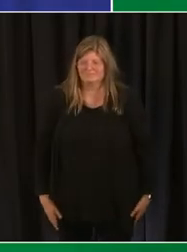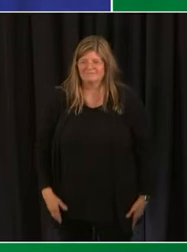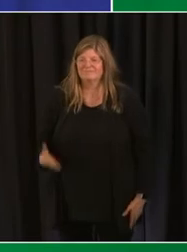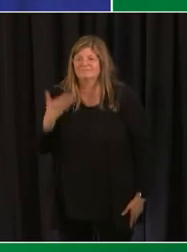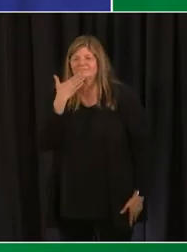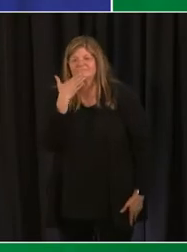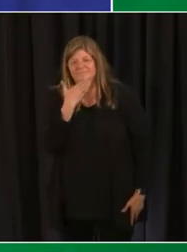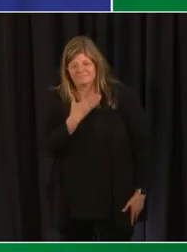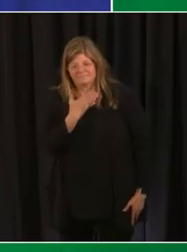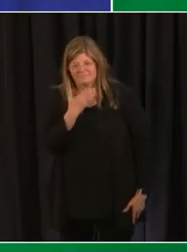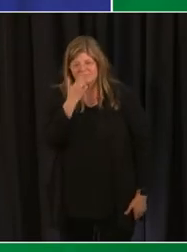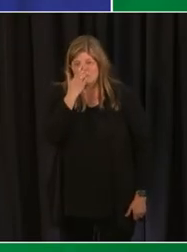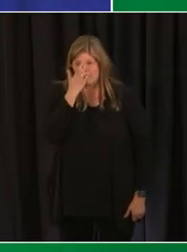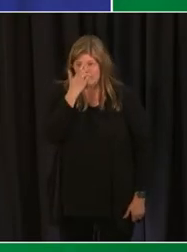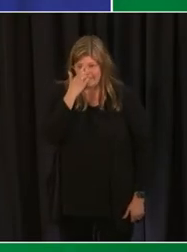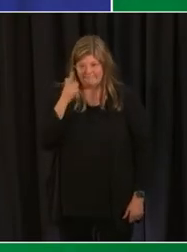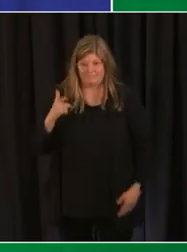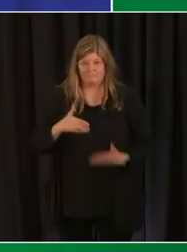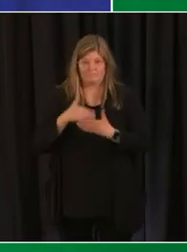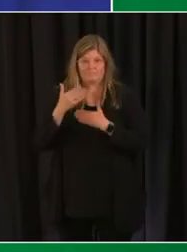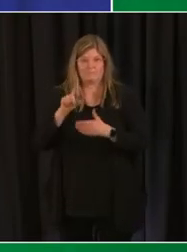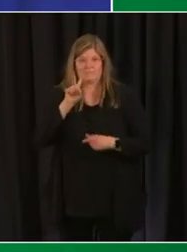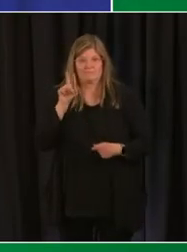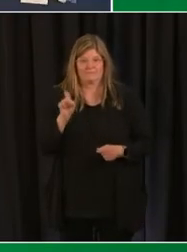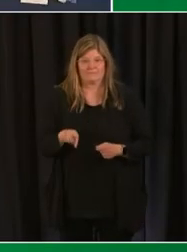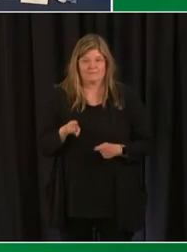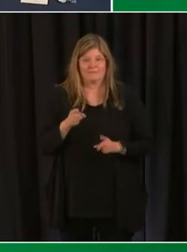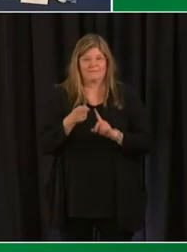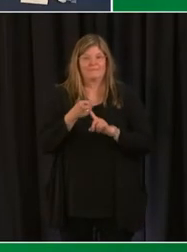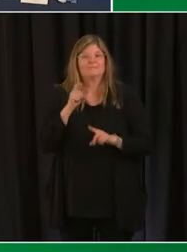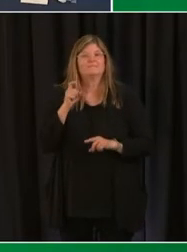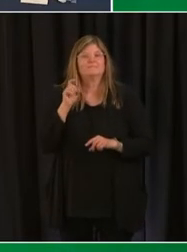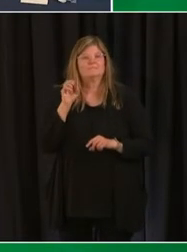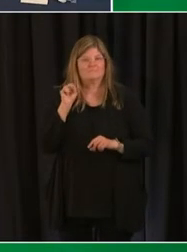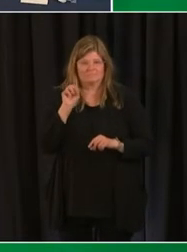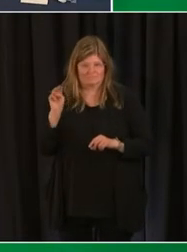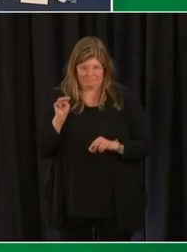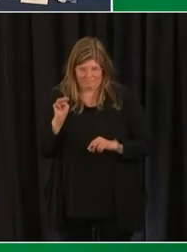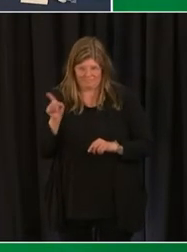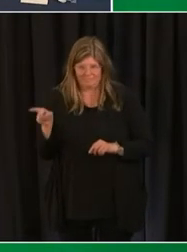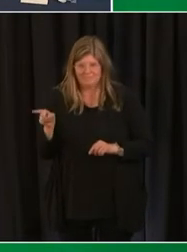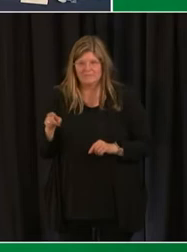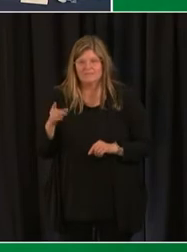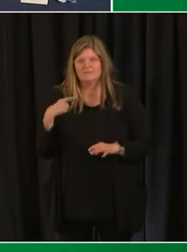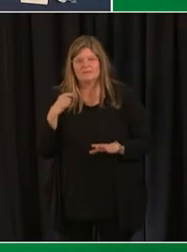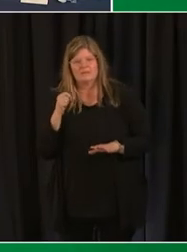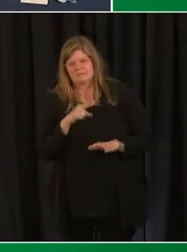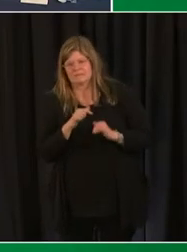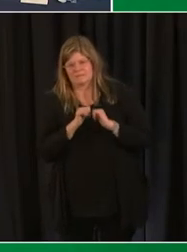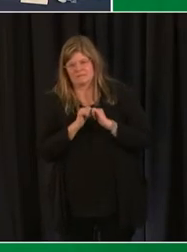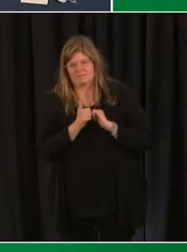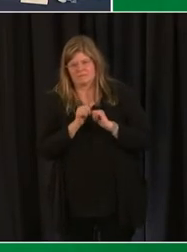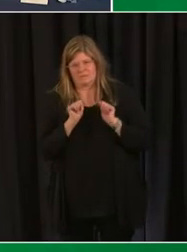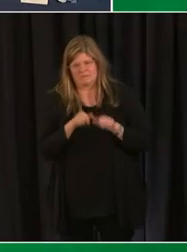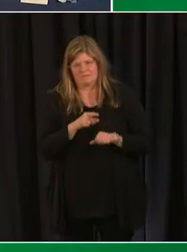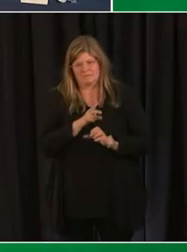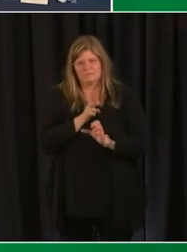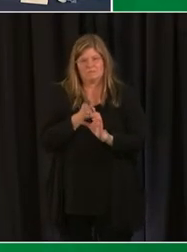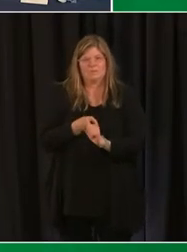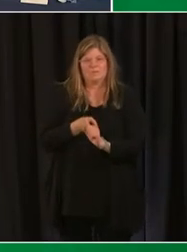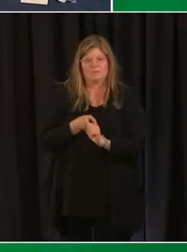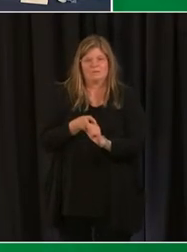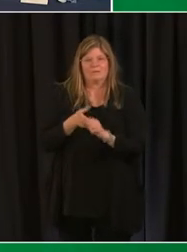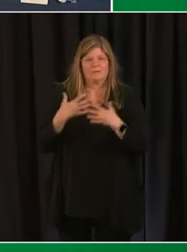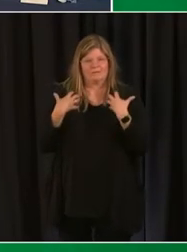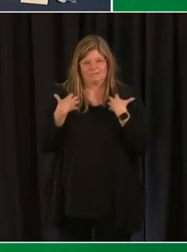thank you um so the next question comes from social media as well we have someone asking how are they able to join the recovery